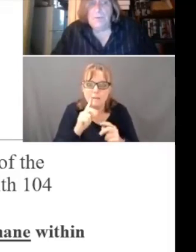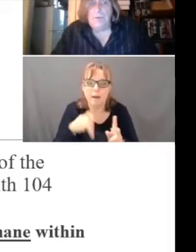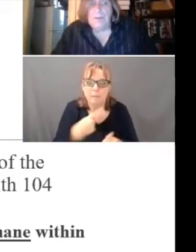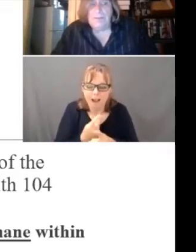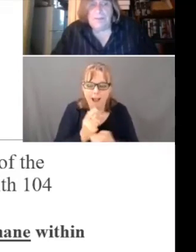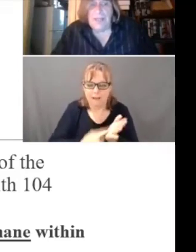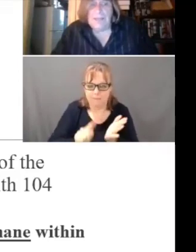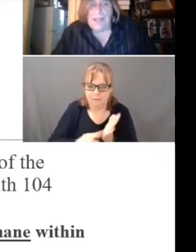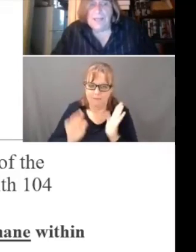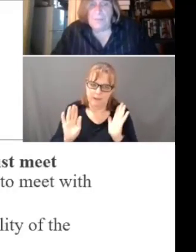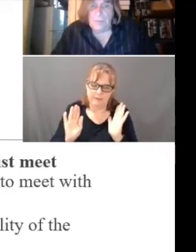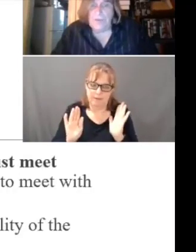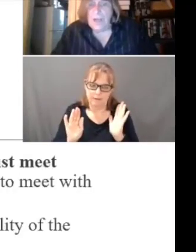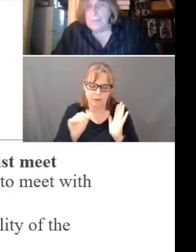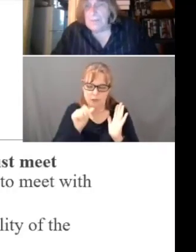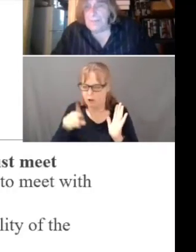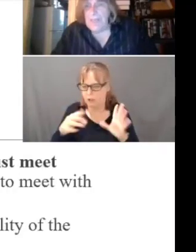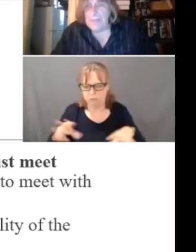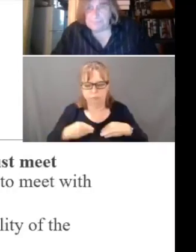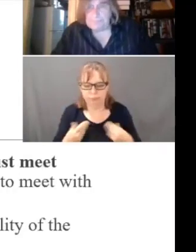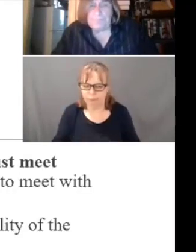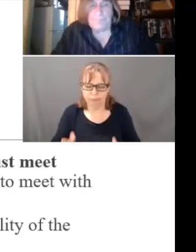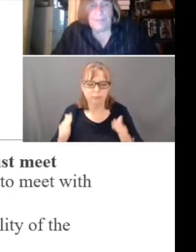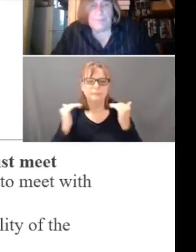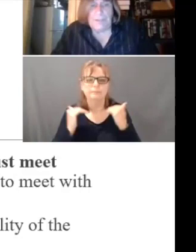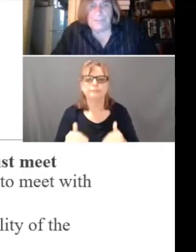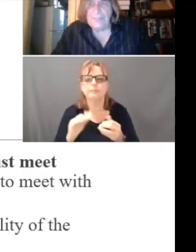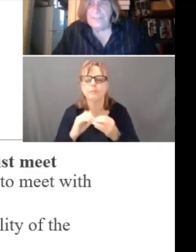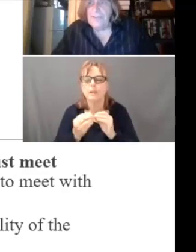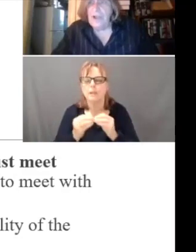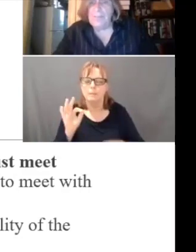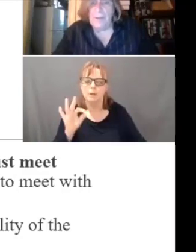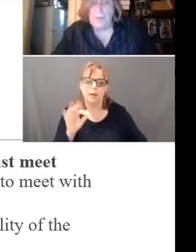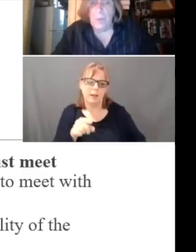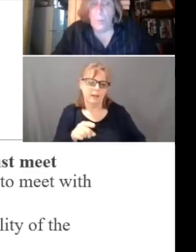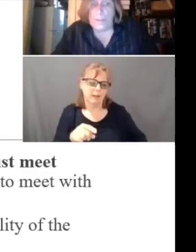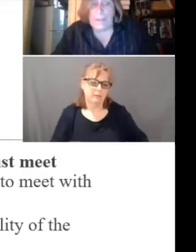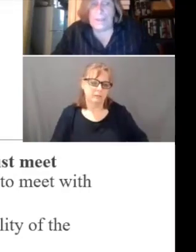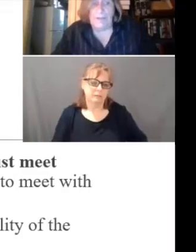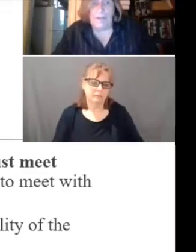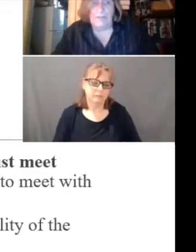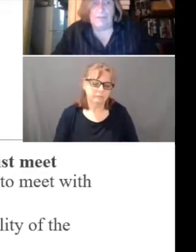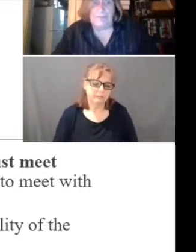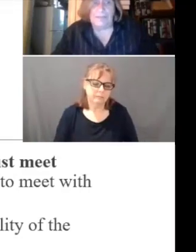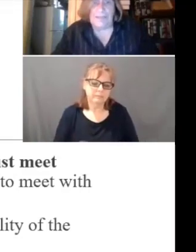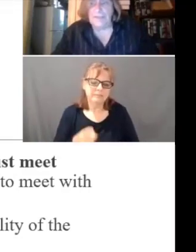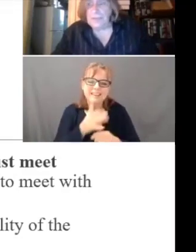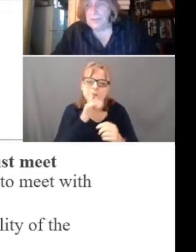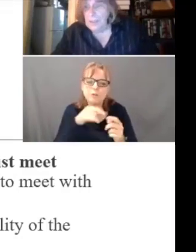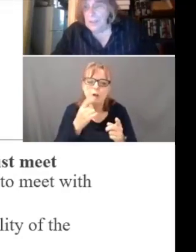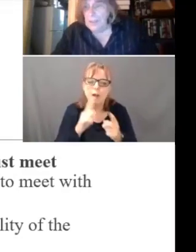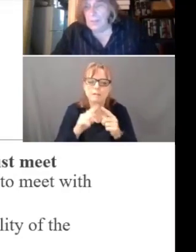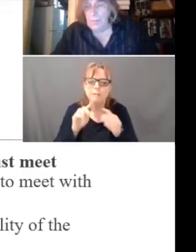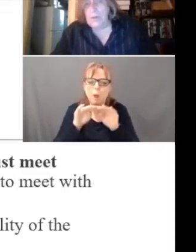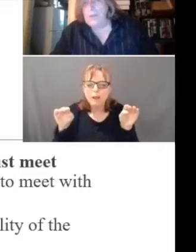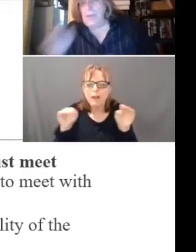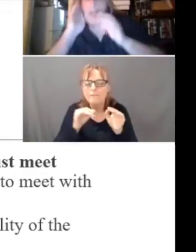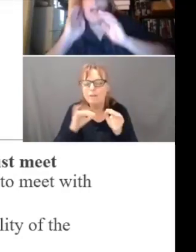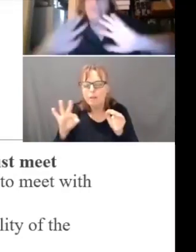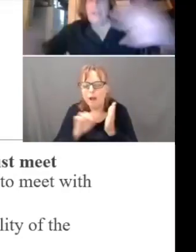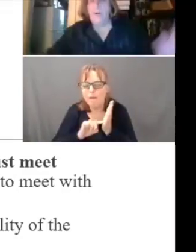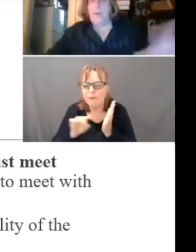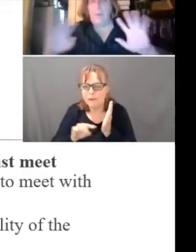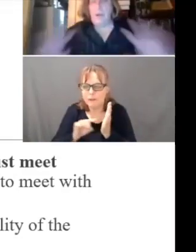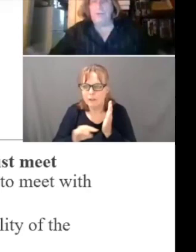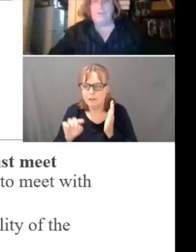Let's move on to slide nine and we'll talk about that, because this does talk about what level of investigation. We're at about